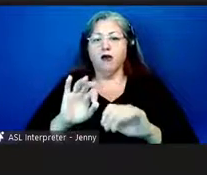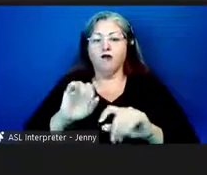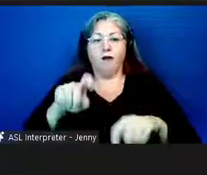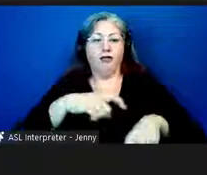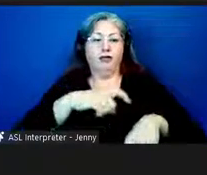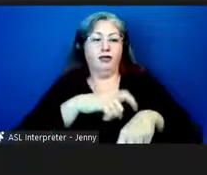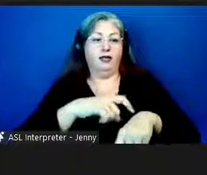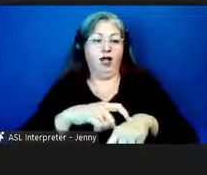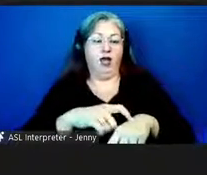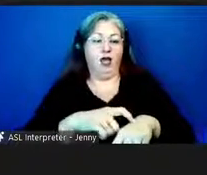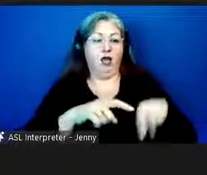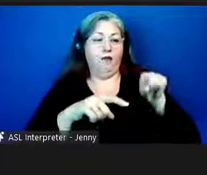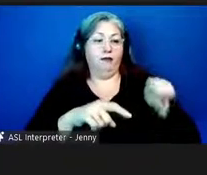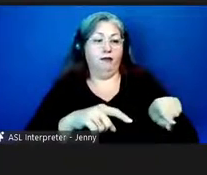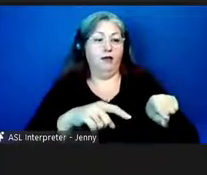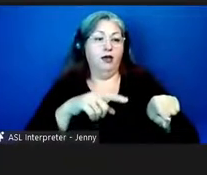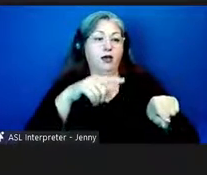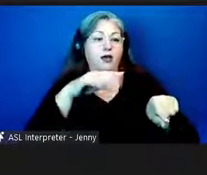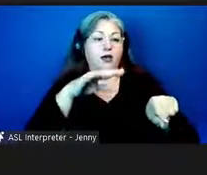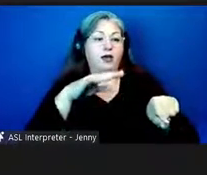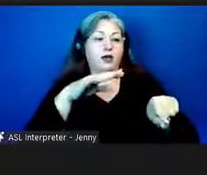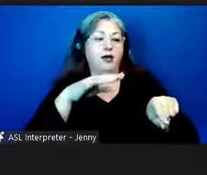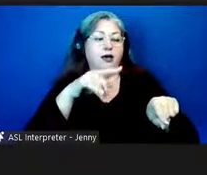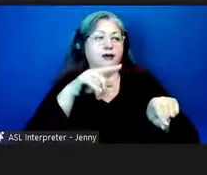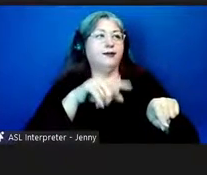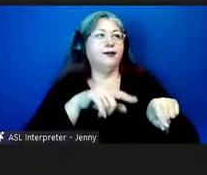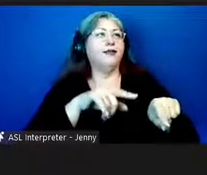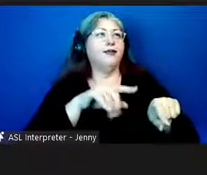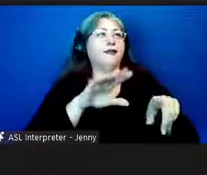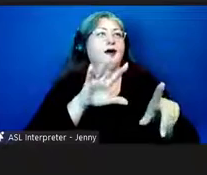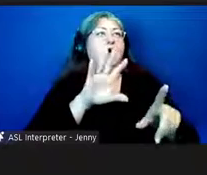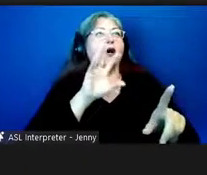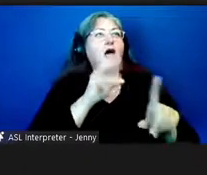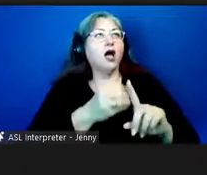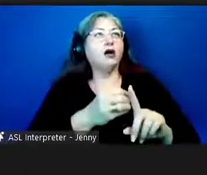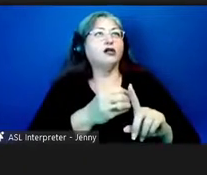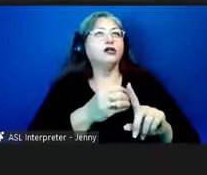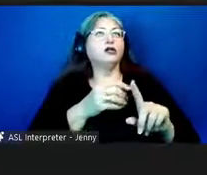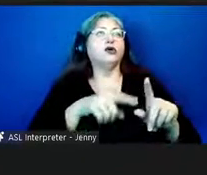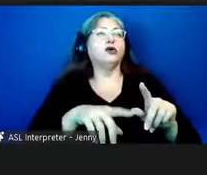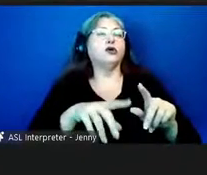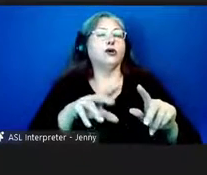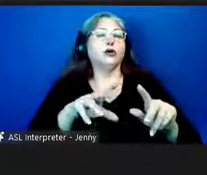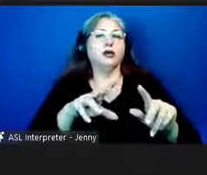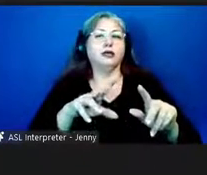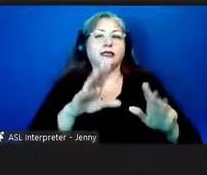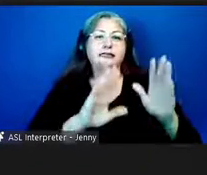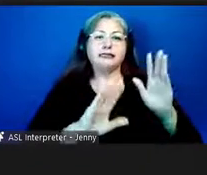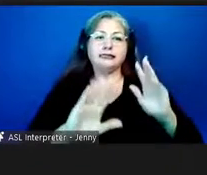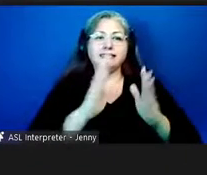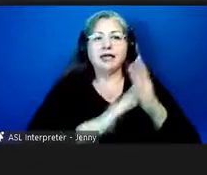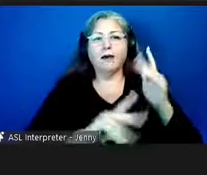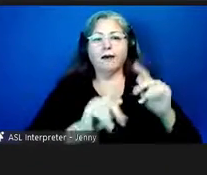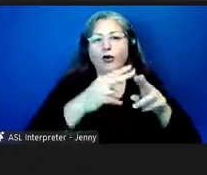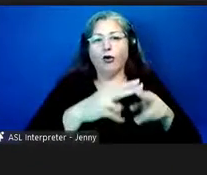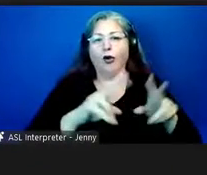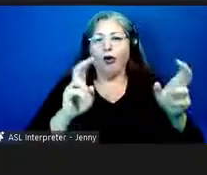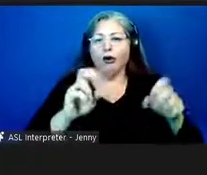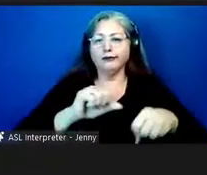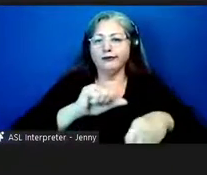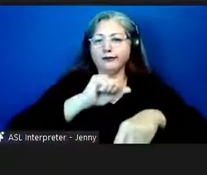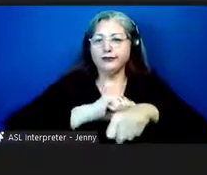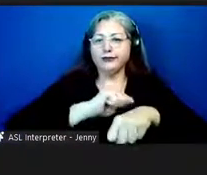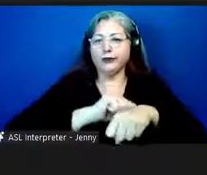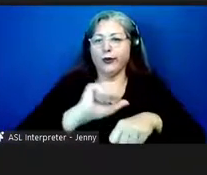from that kind of culture where some people would call it stone age